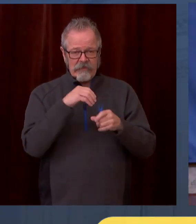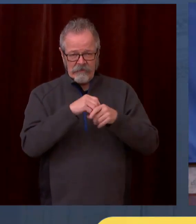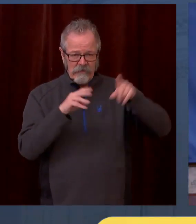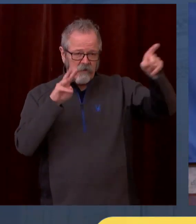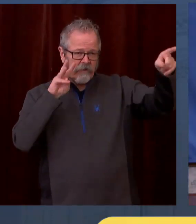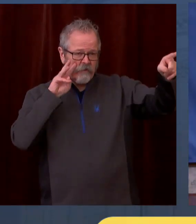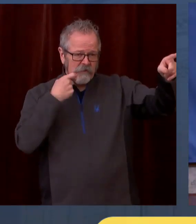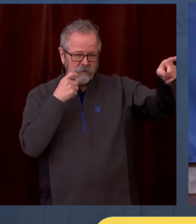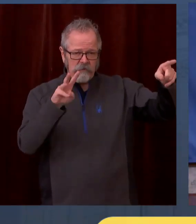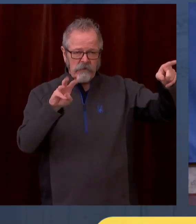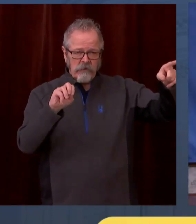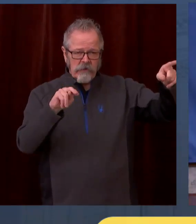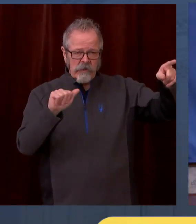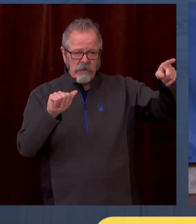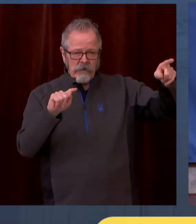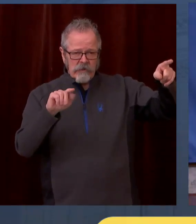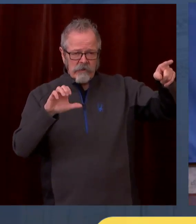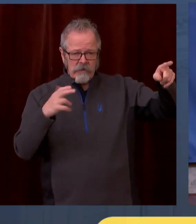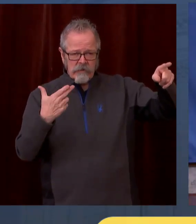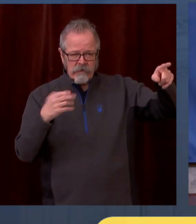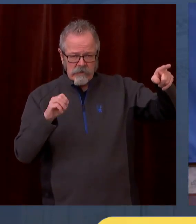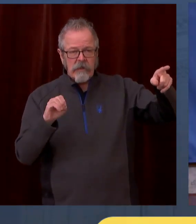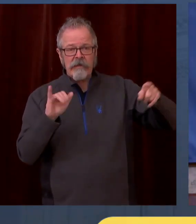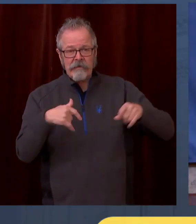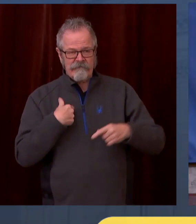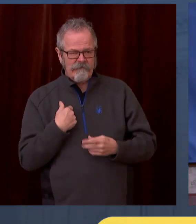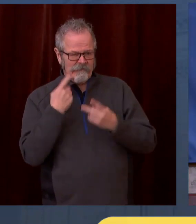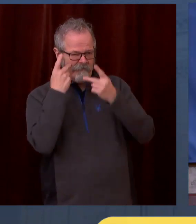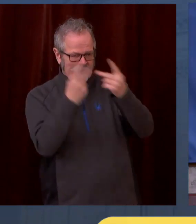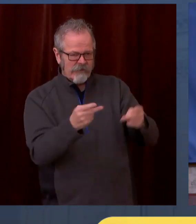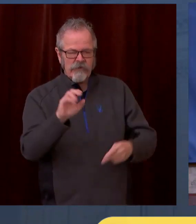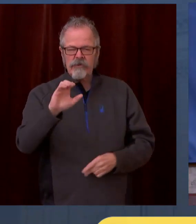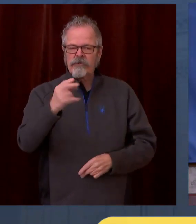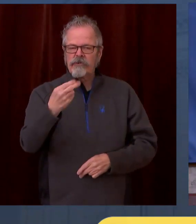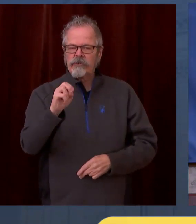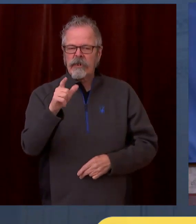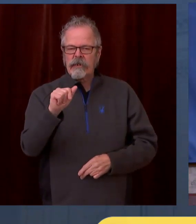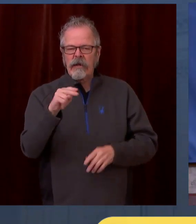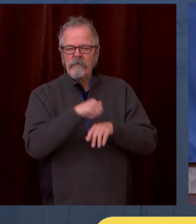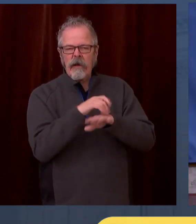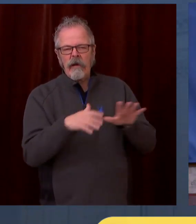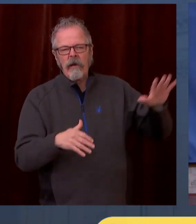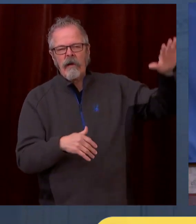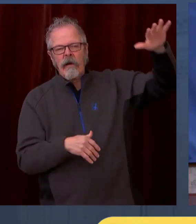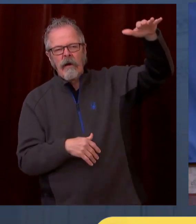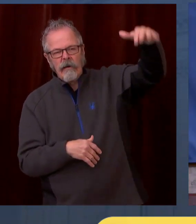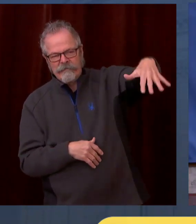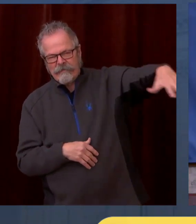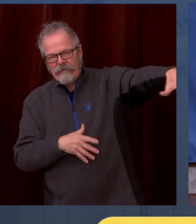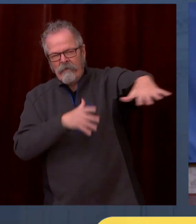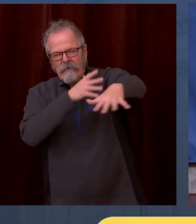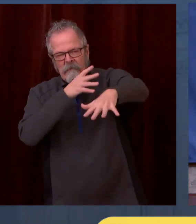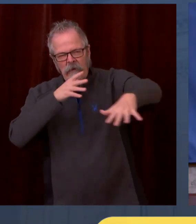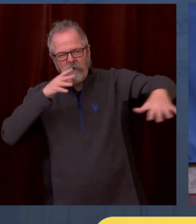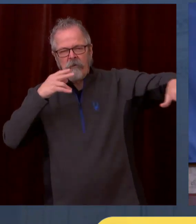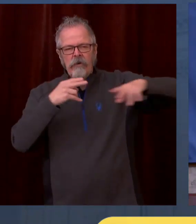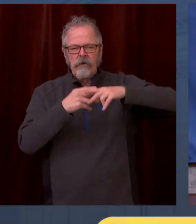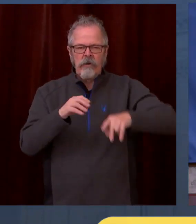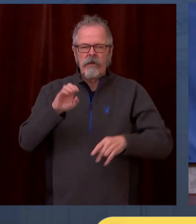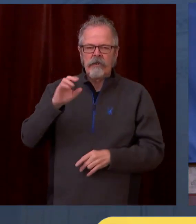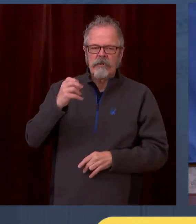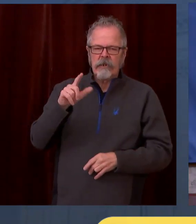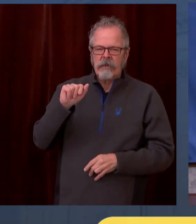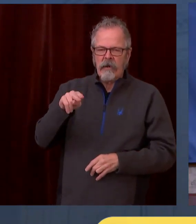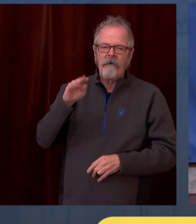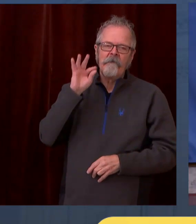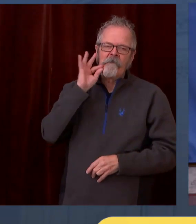at Chelan Fruit in Chelan. And I was very pleased about how smoothly both of these operations